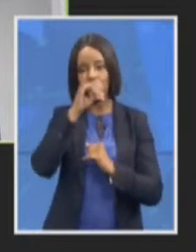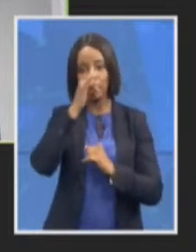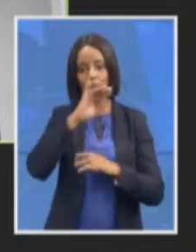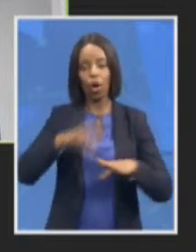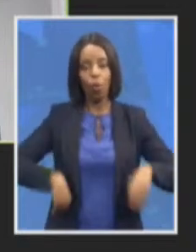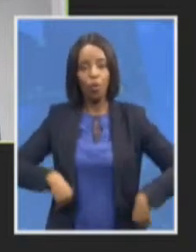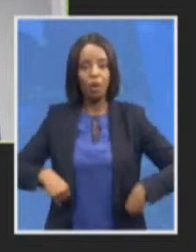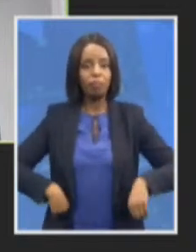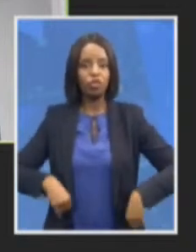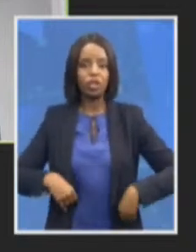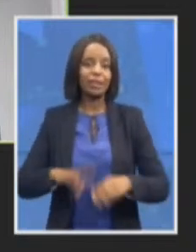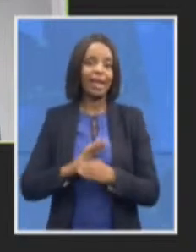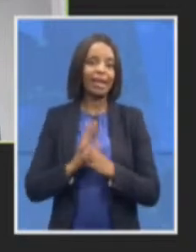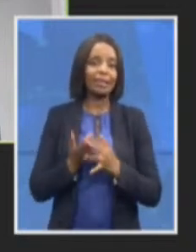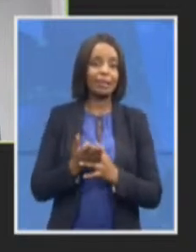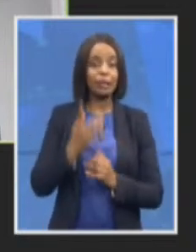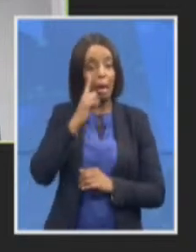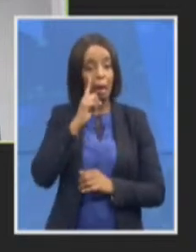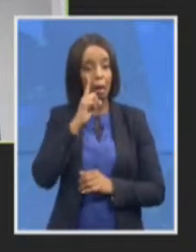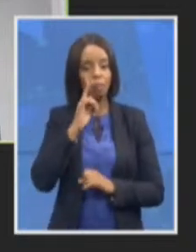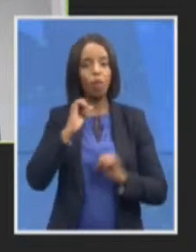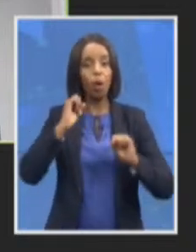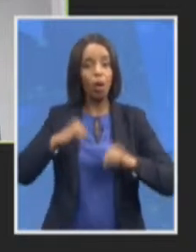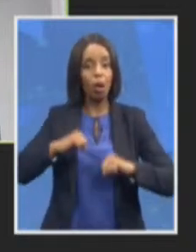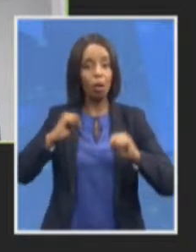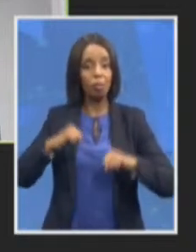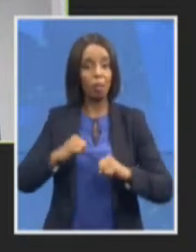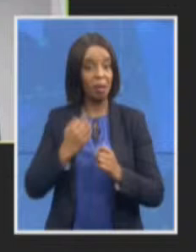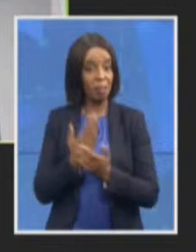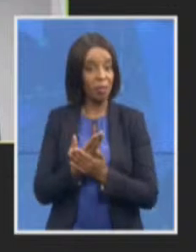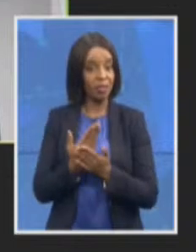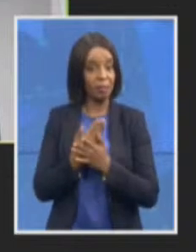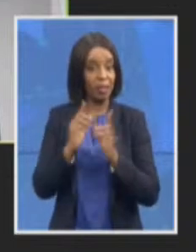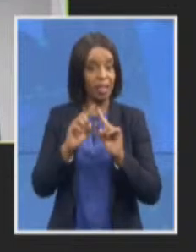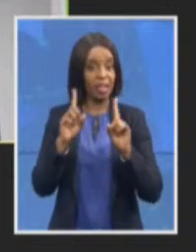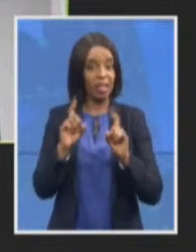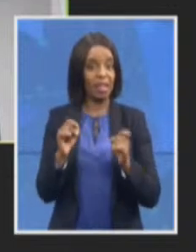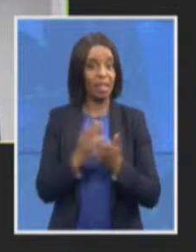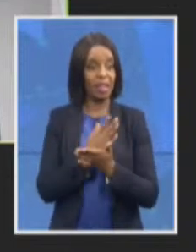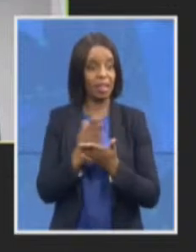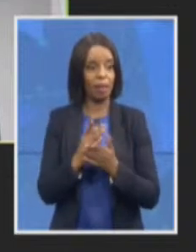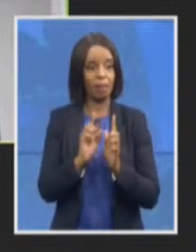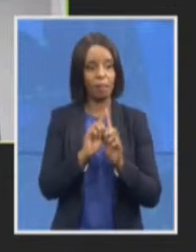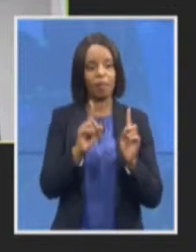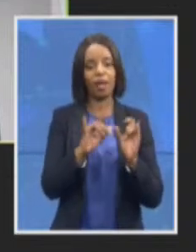companies but still ensuring that we prosecute persons that are implicated